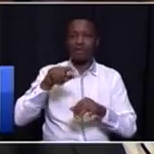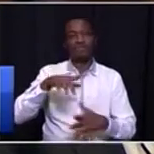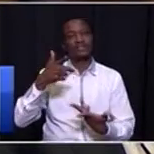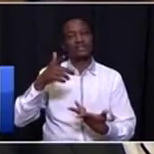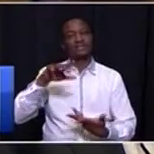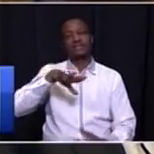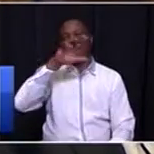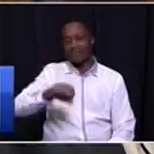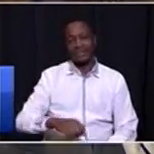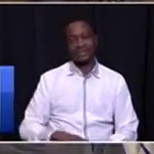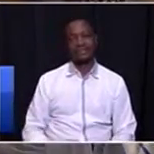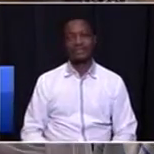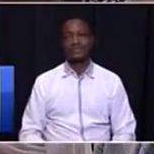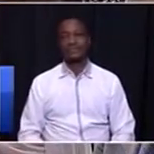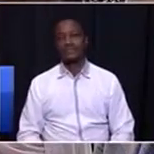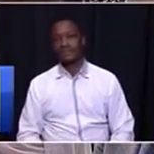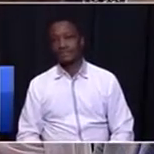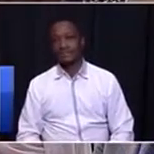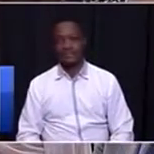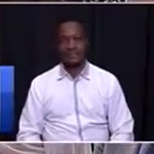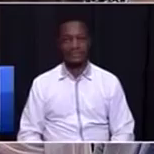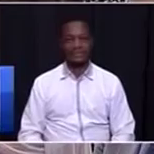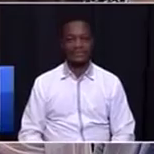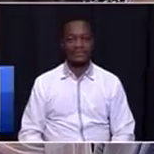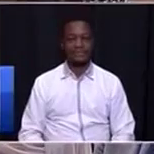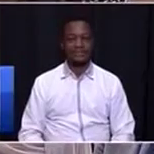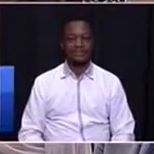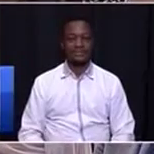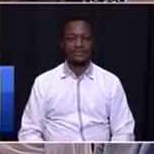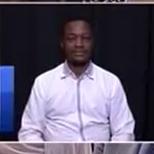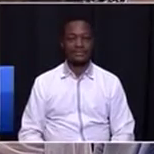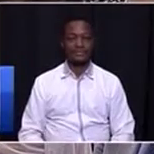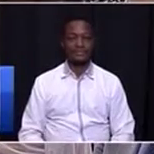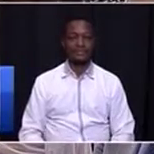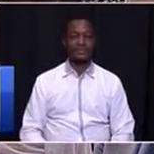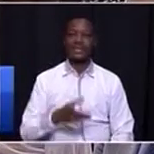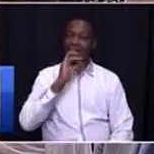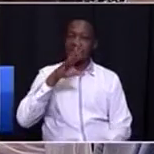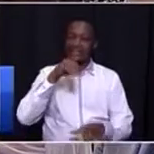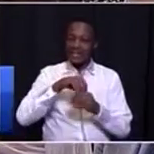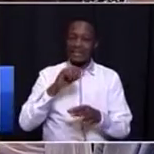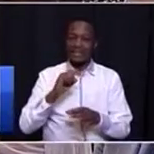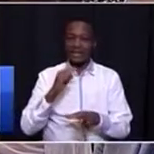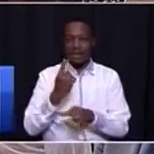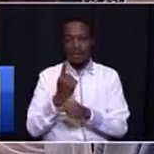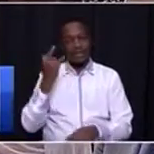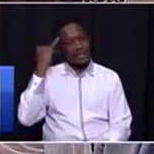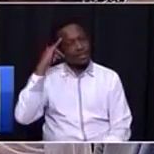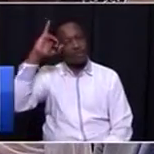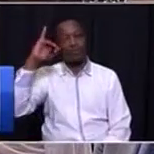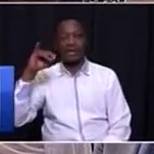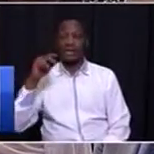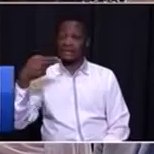It is in this, it is in the Kauten Innovation Hub where